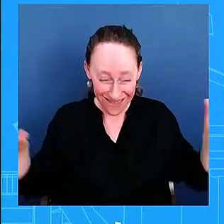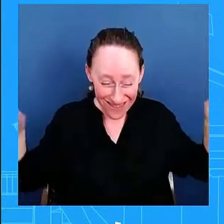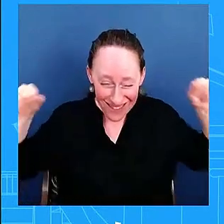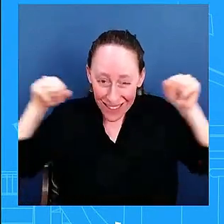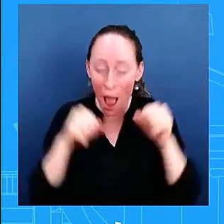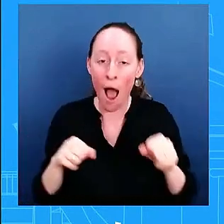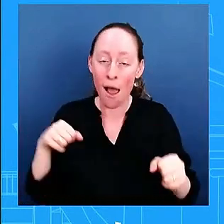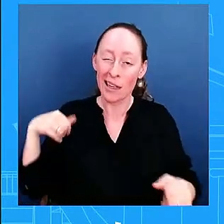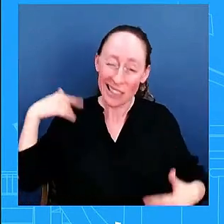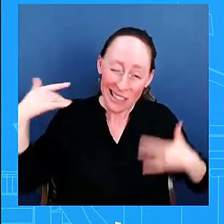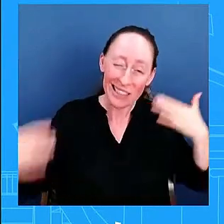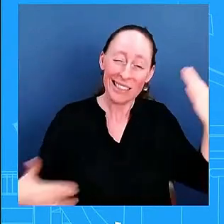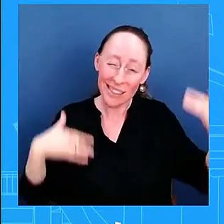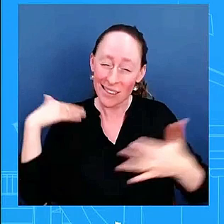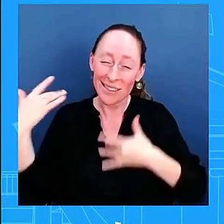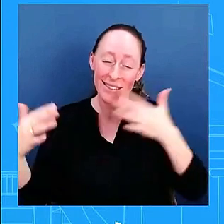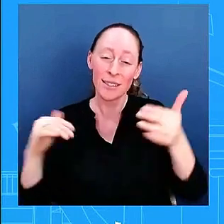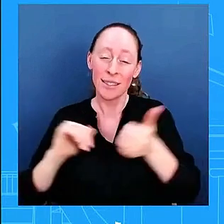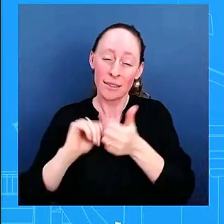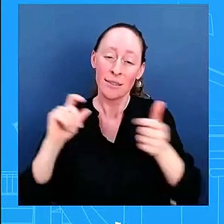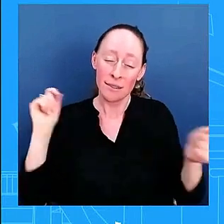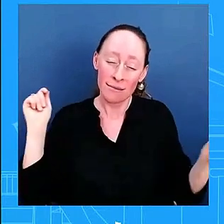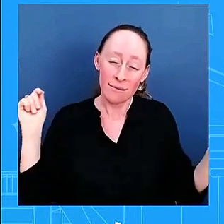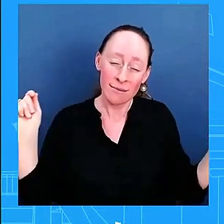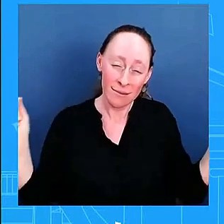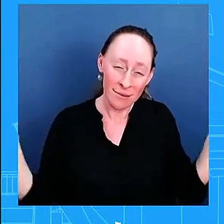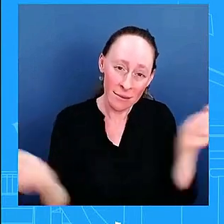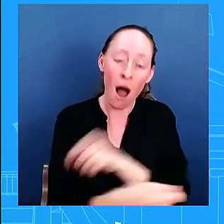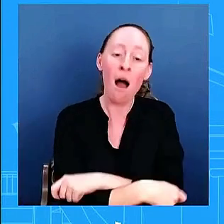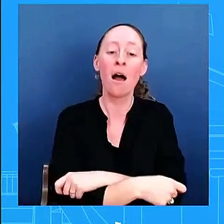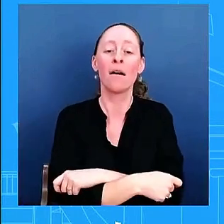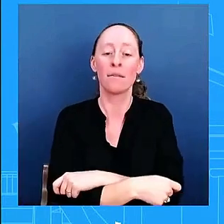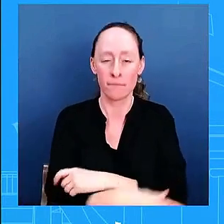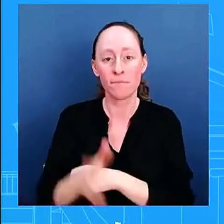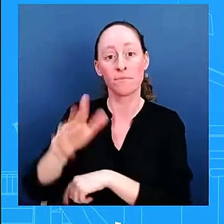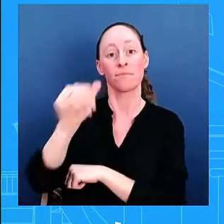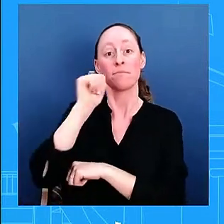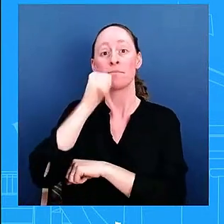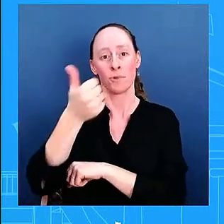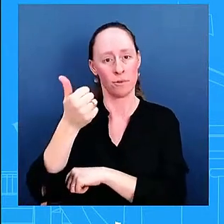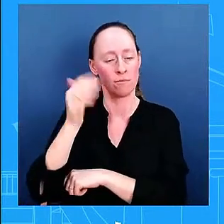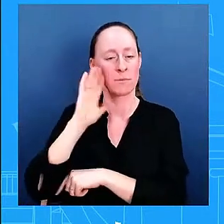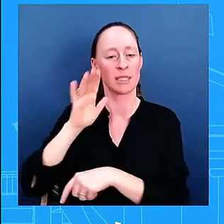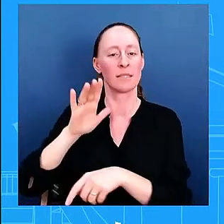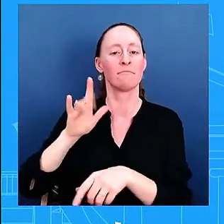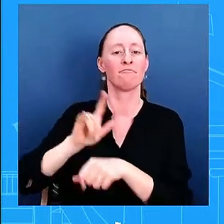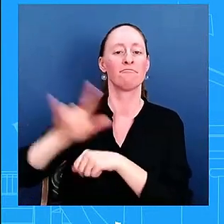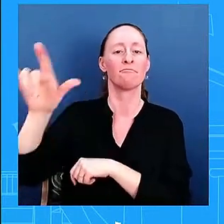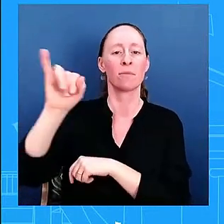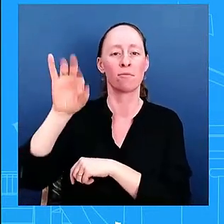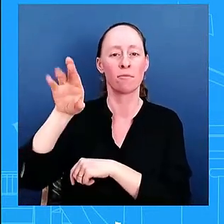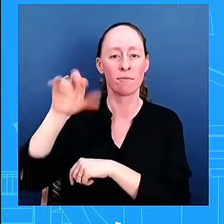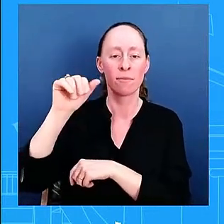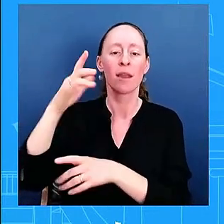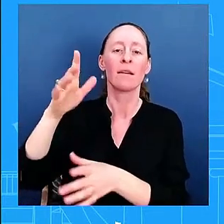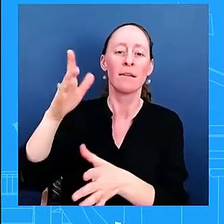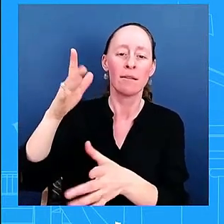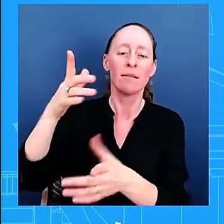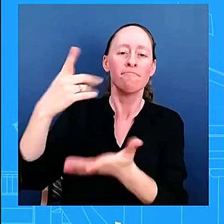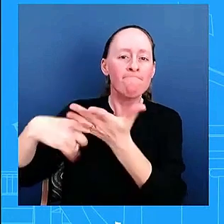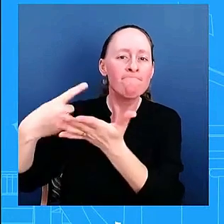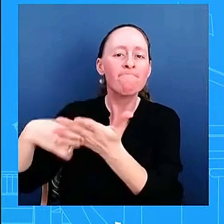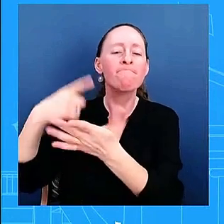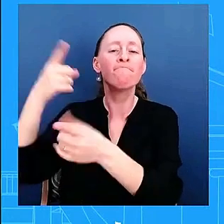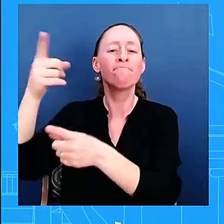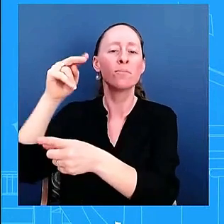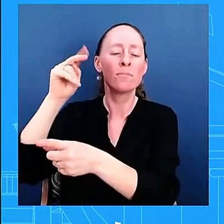to go to new hampshire tomorrow we're going to speak to the inflation reduction act what the president and the vice president has been able to do to lower cost because we understand that there's more